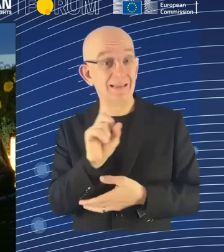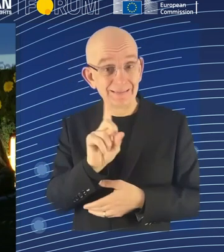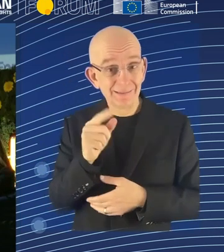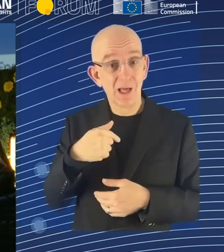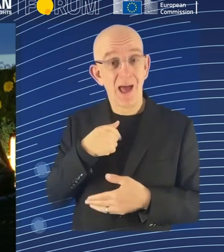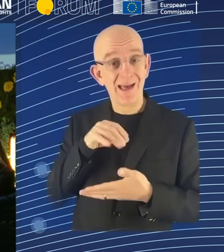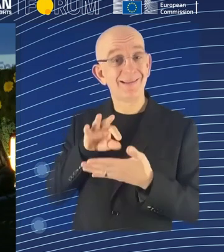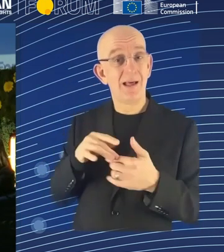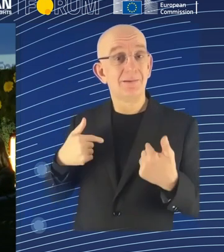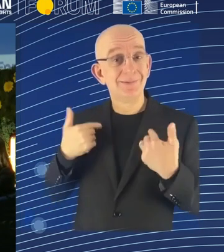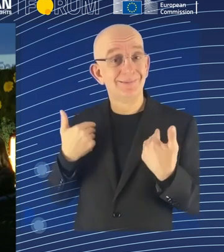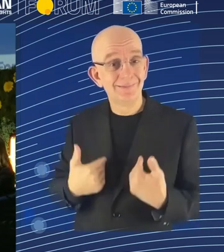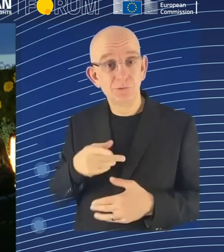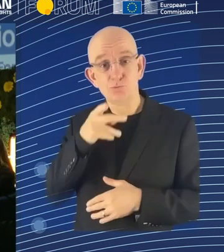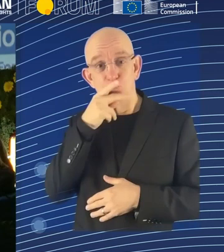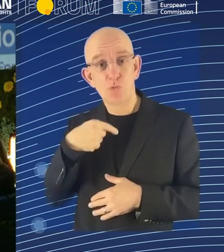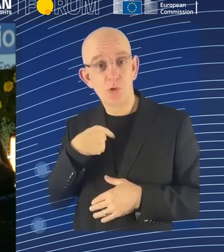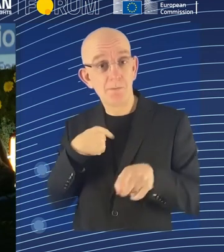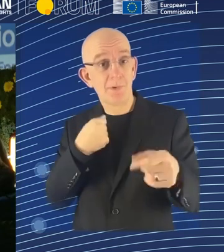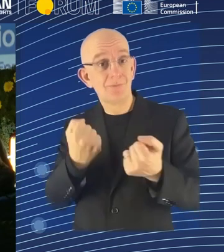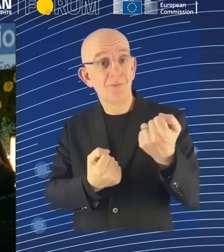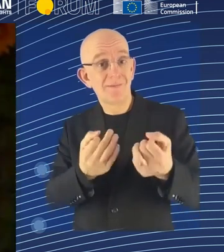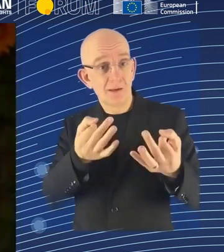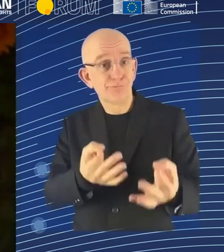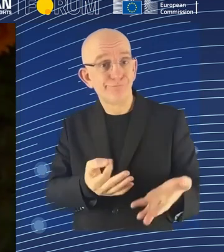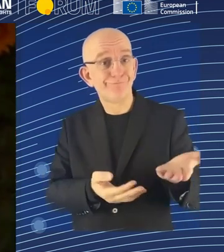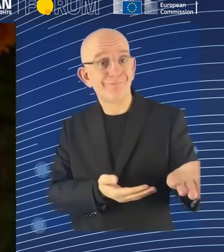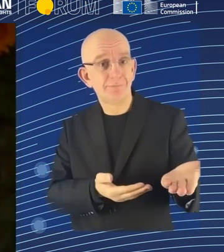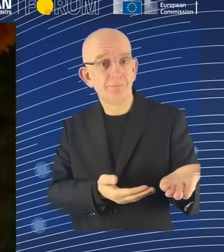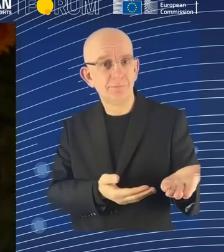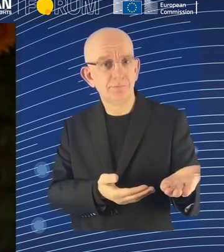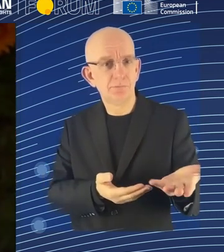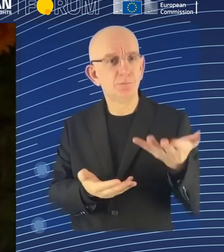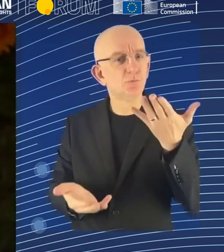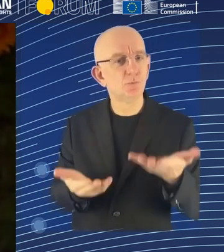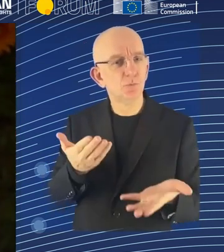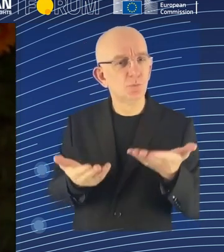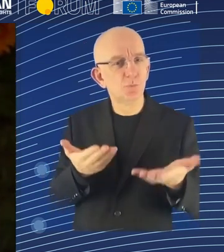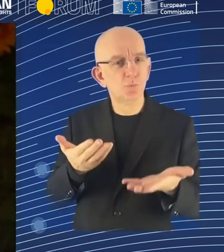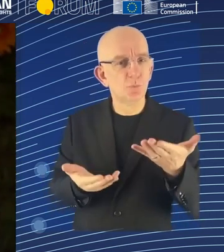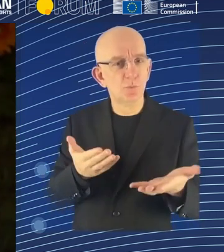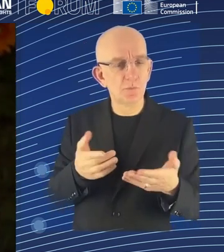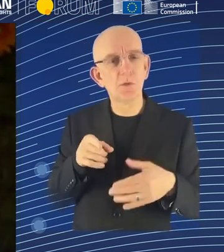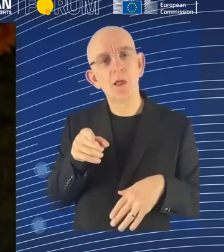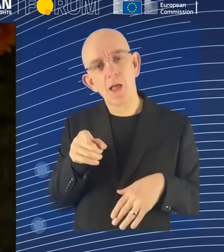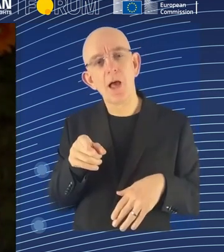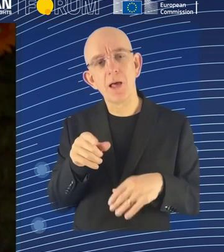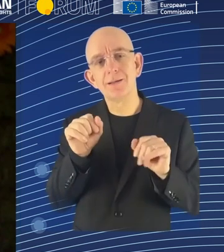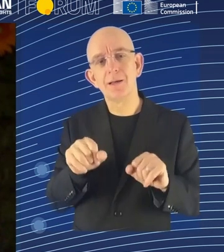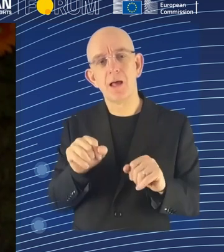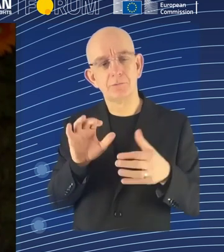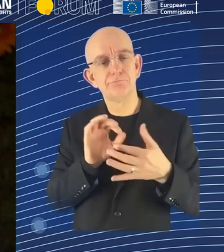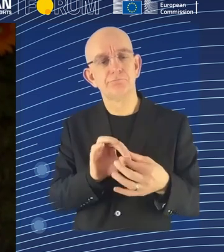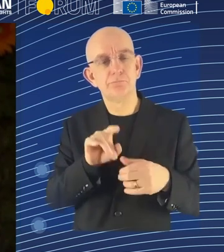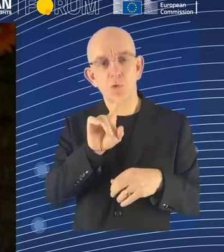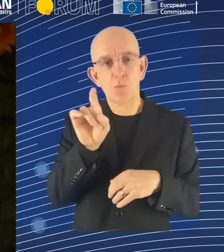start. Yeah, so very briefly, excellent questions. I would just flag in the policy model that we developed in